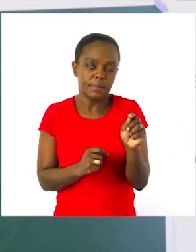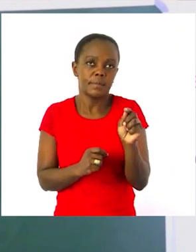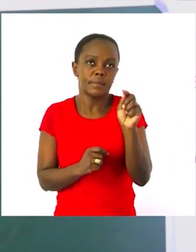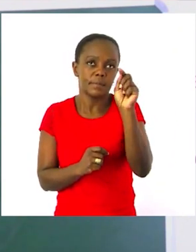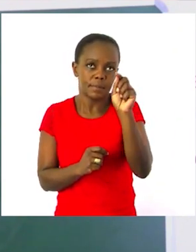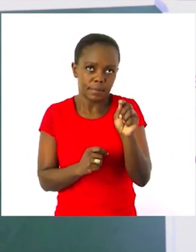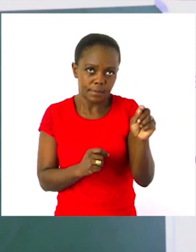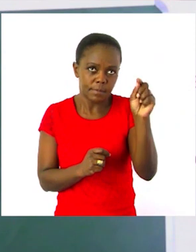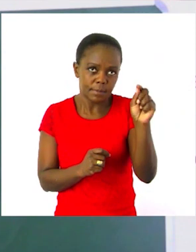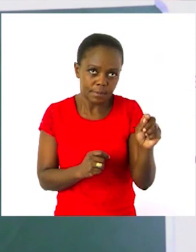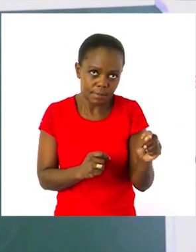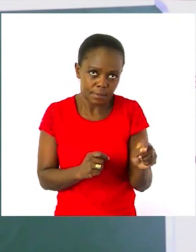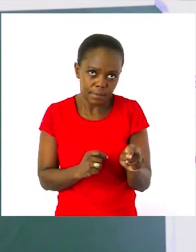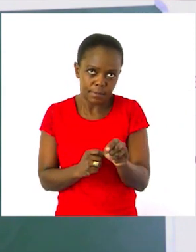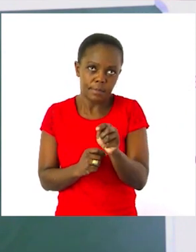and Y.